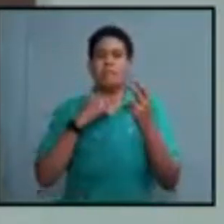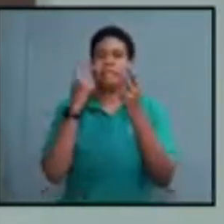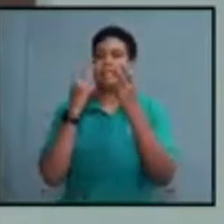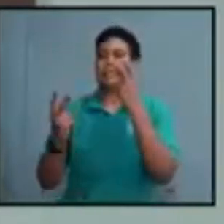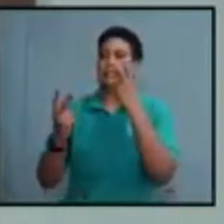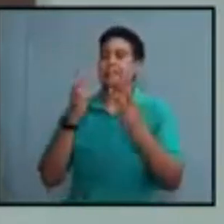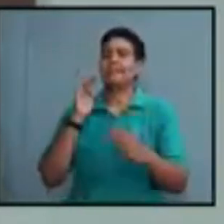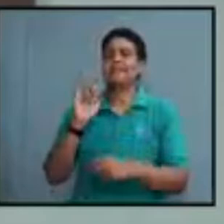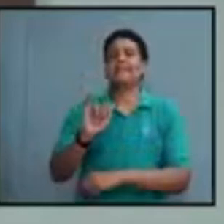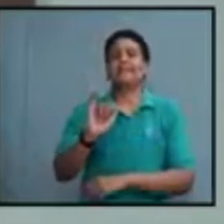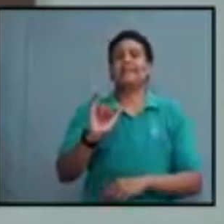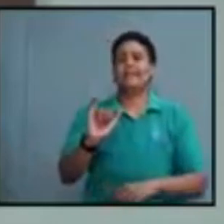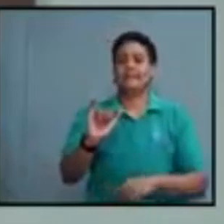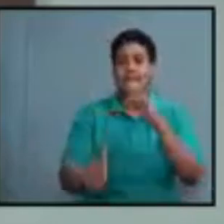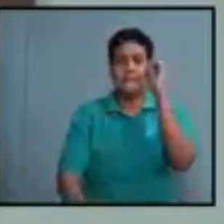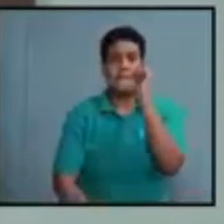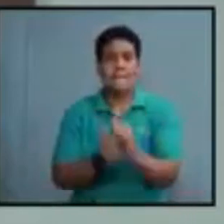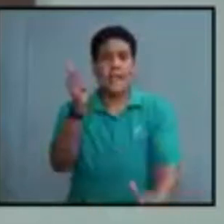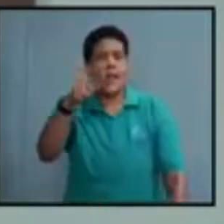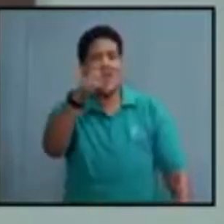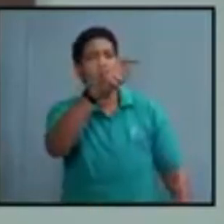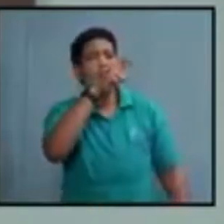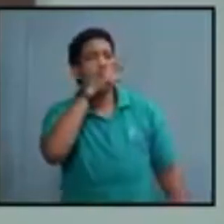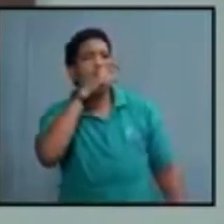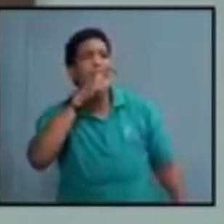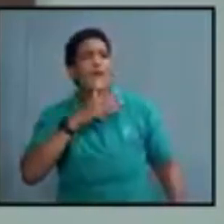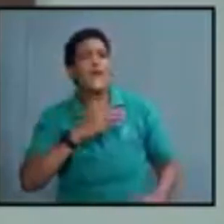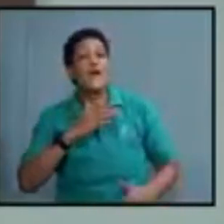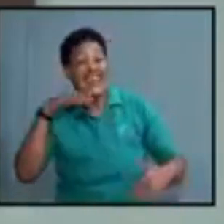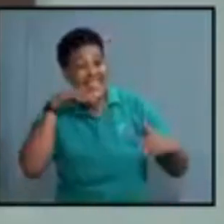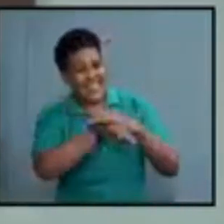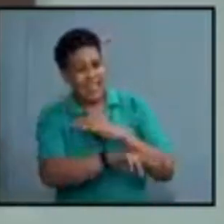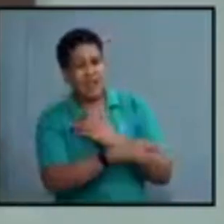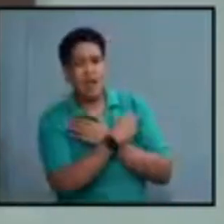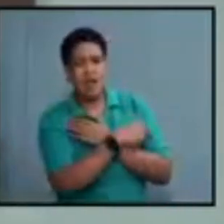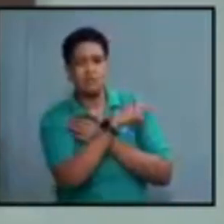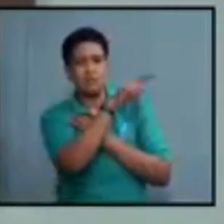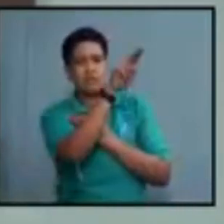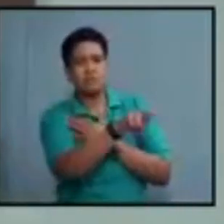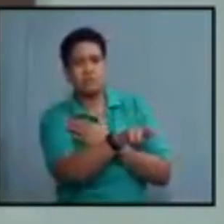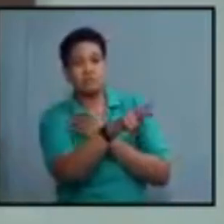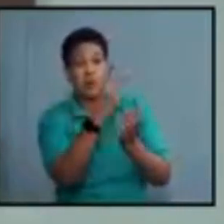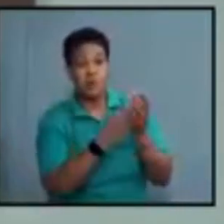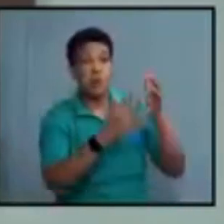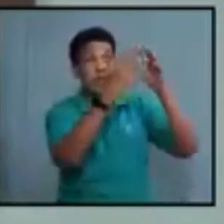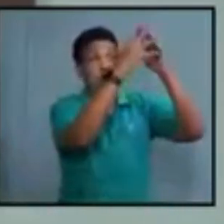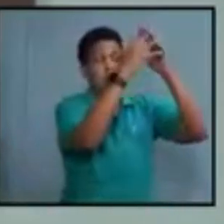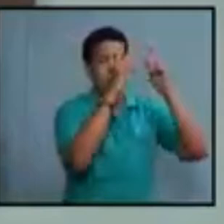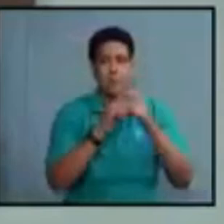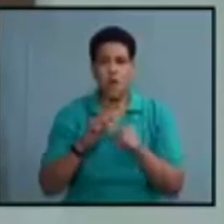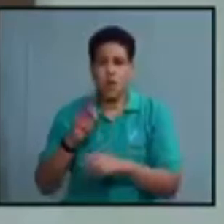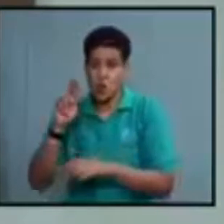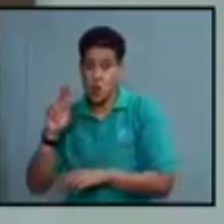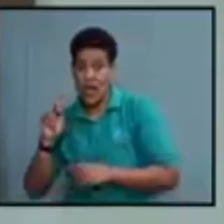is that most persons who are admitted to hospitals, both in the United States and the United